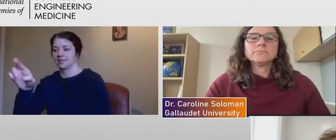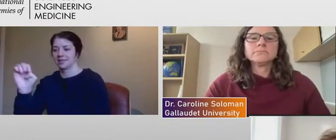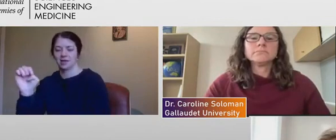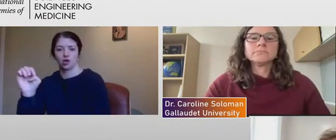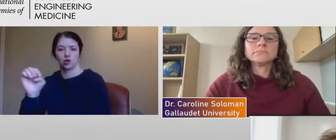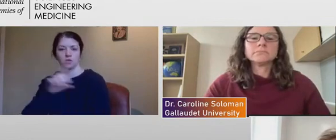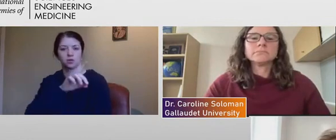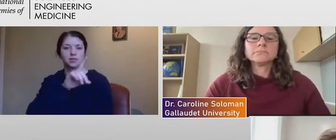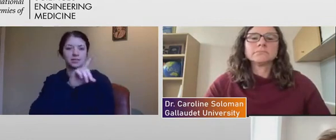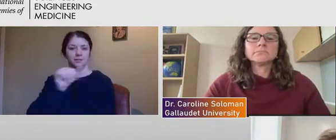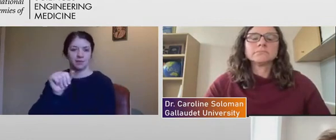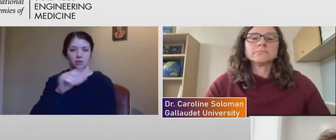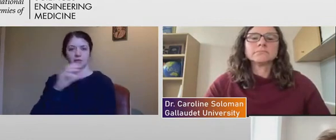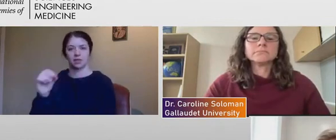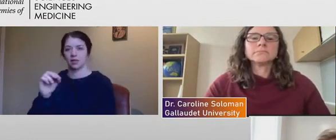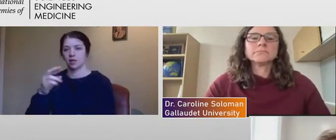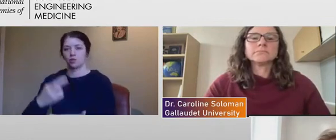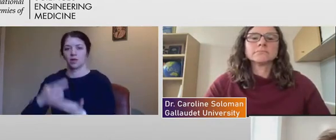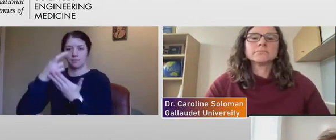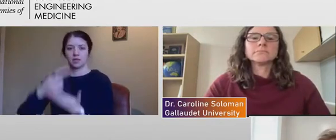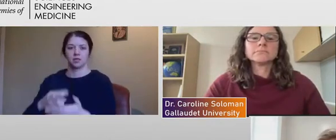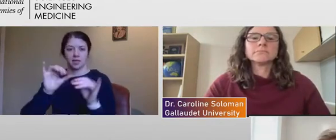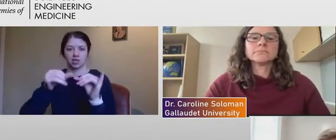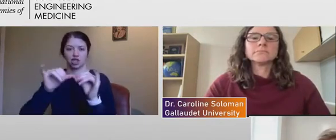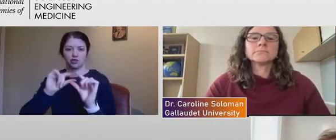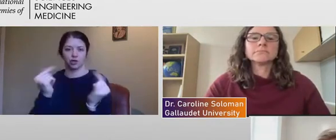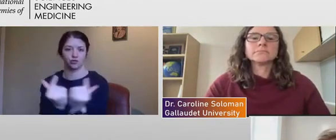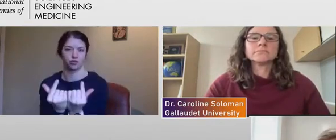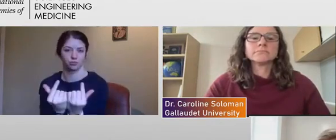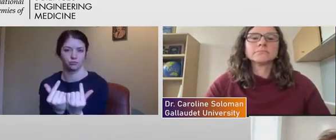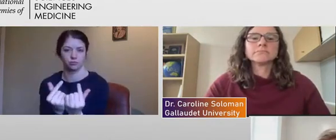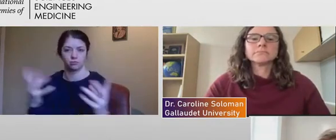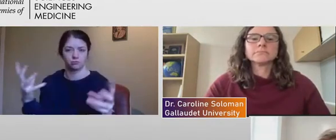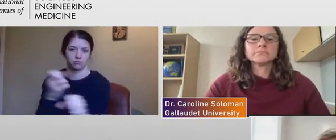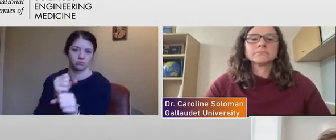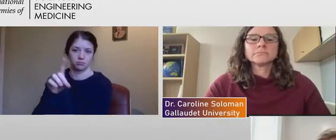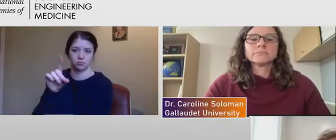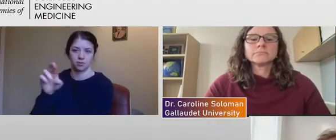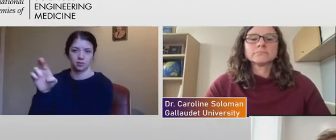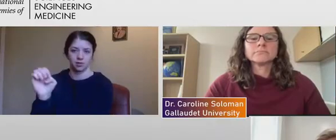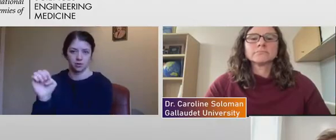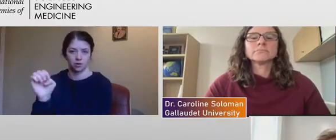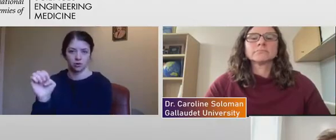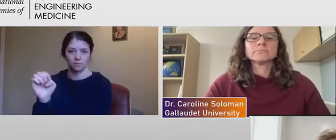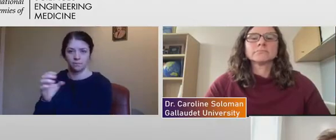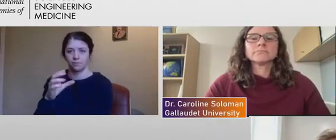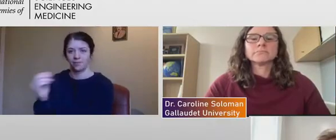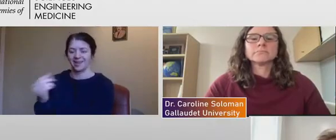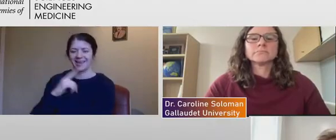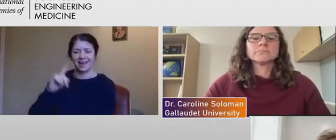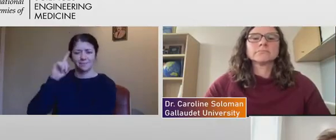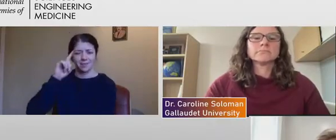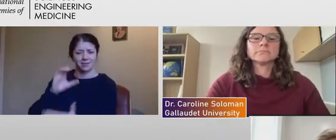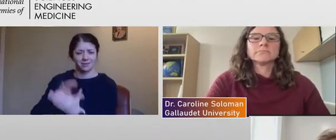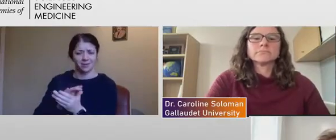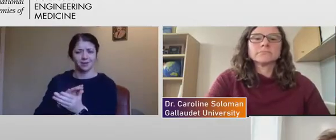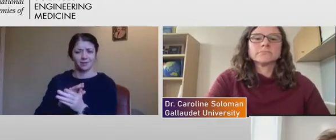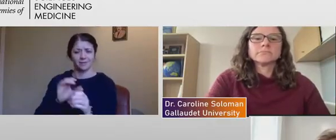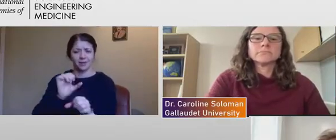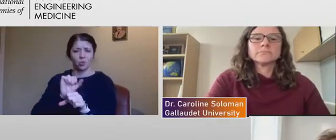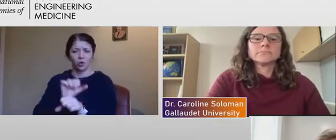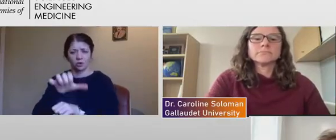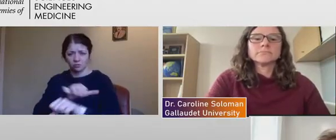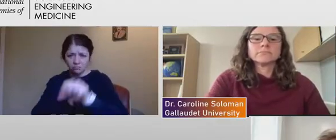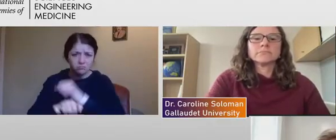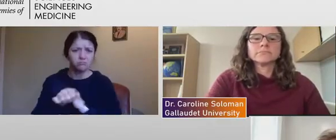disability, disability and, uh, rehabilitation engineering group. And, uh, I think that they actually work very proactively to bring